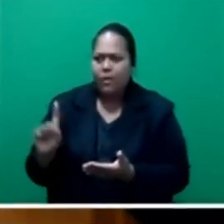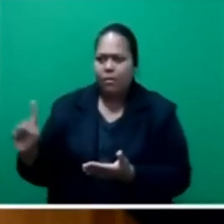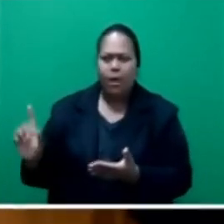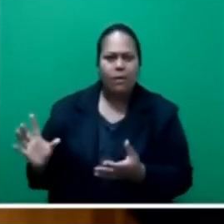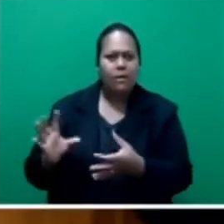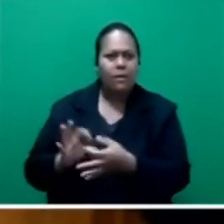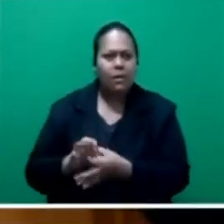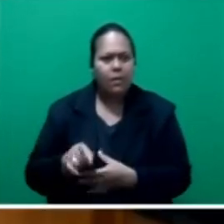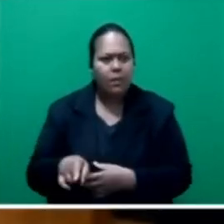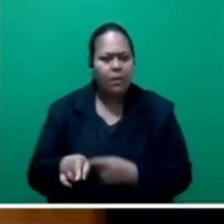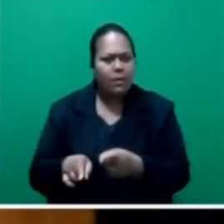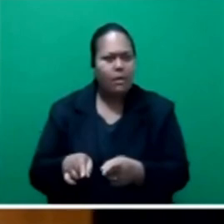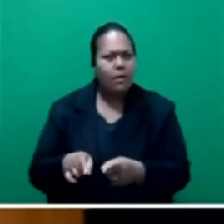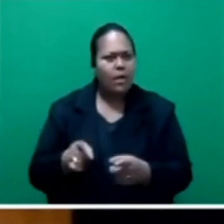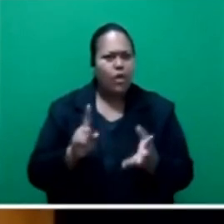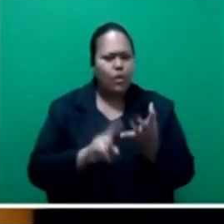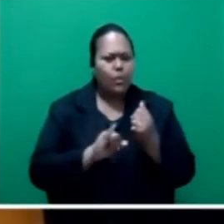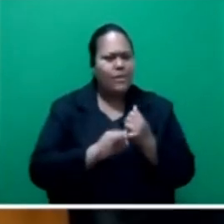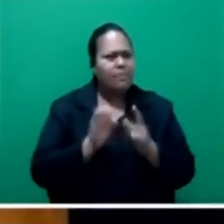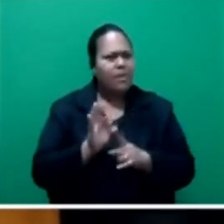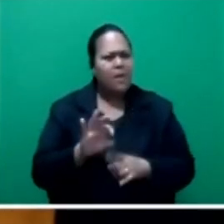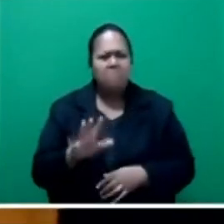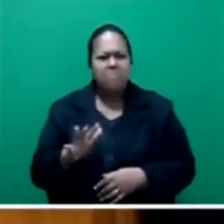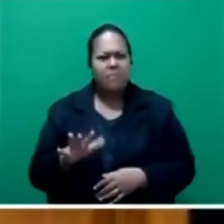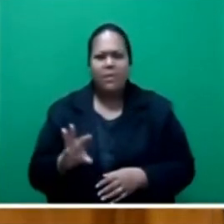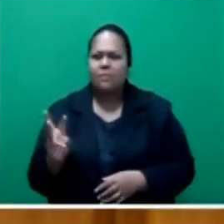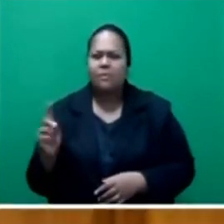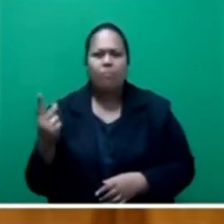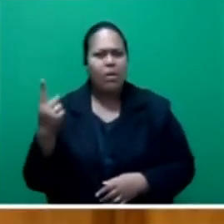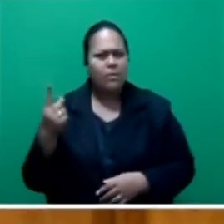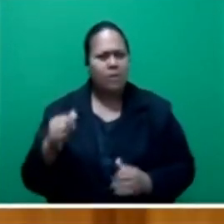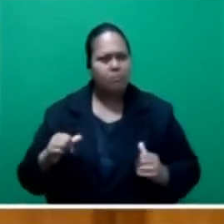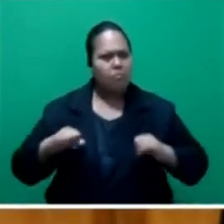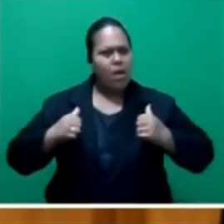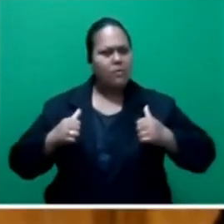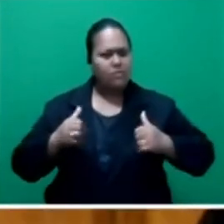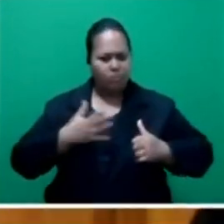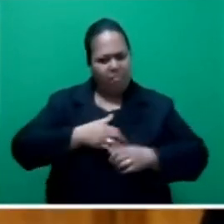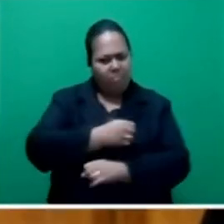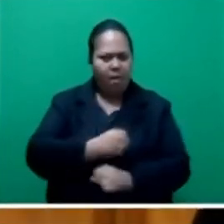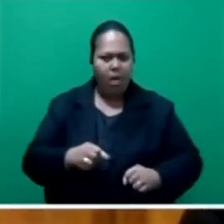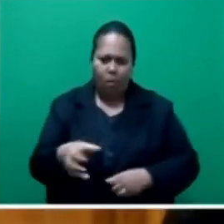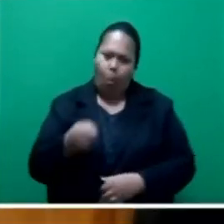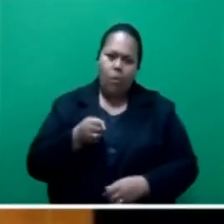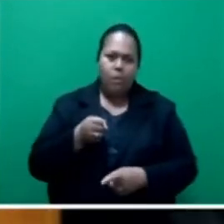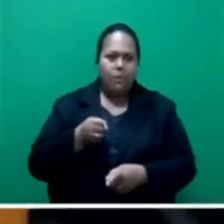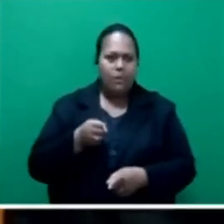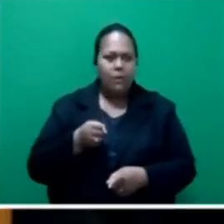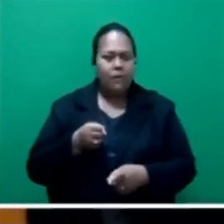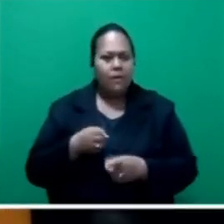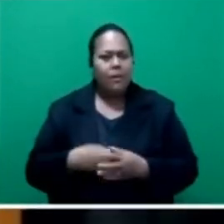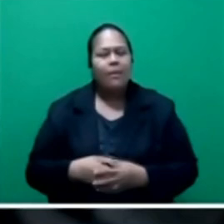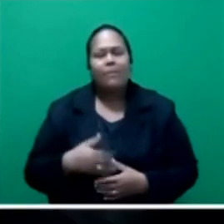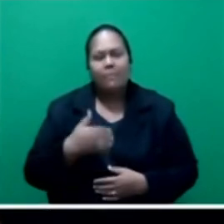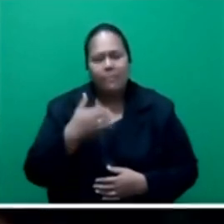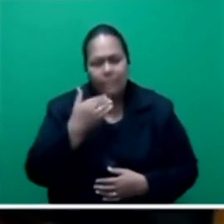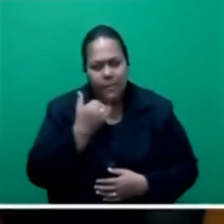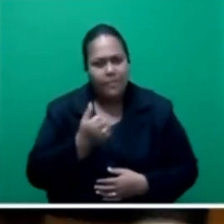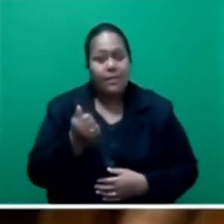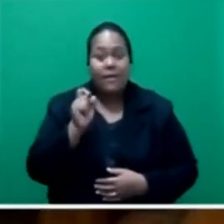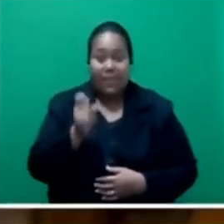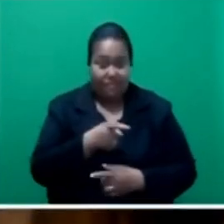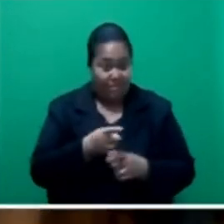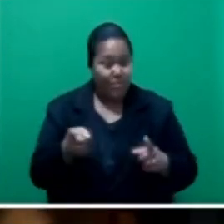university, except maybe to someone's pride and sense of great power. Anyone wielding such power, even over parliament,